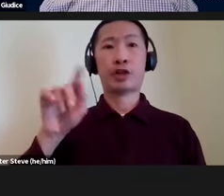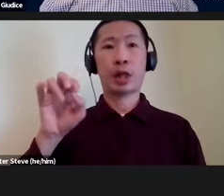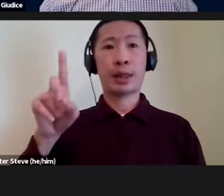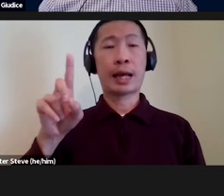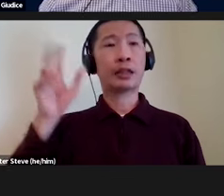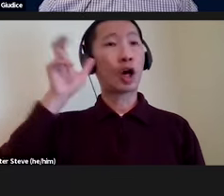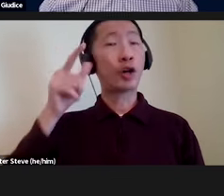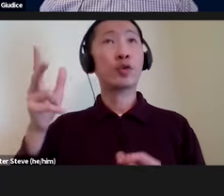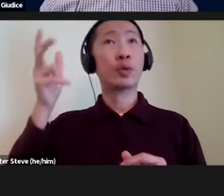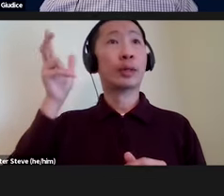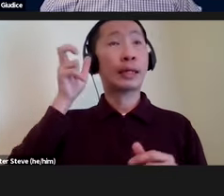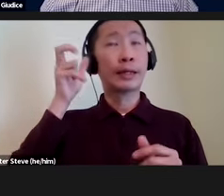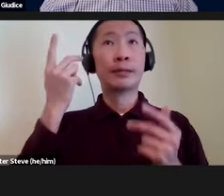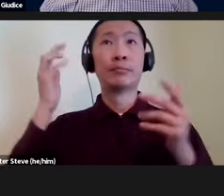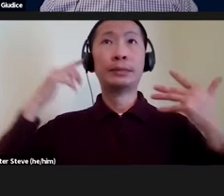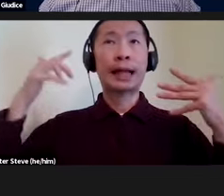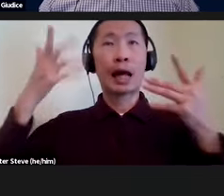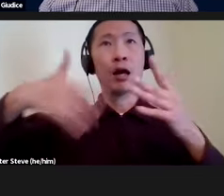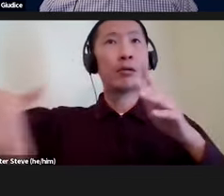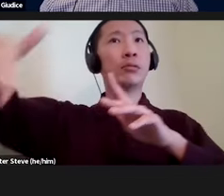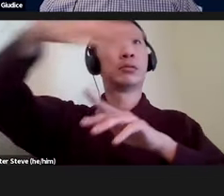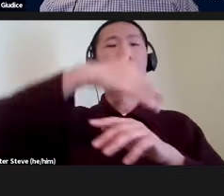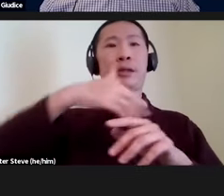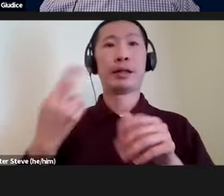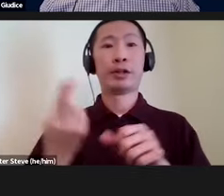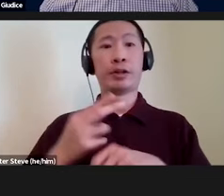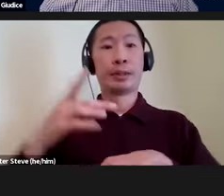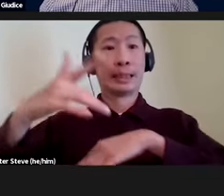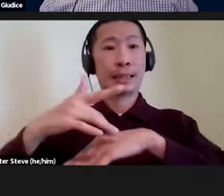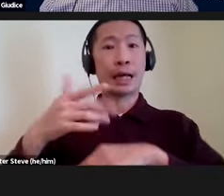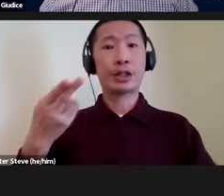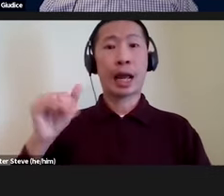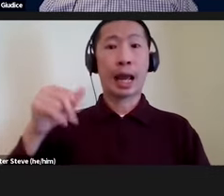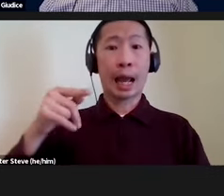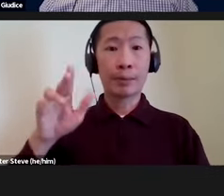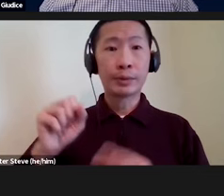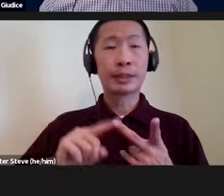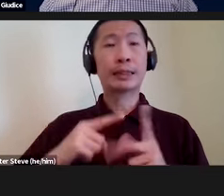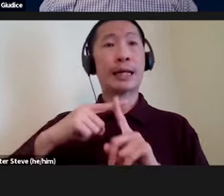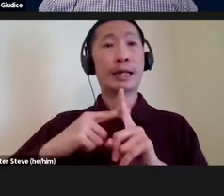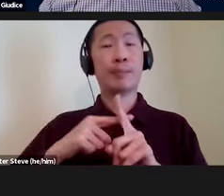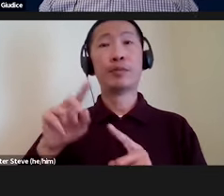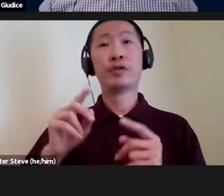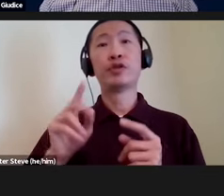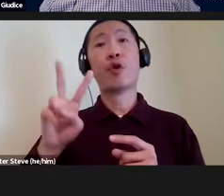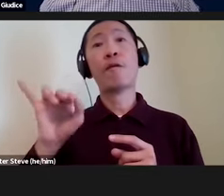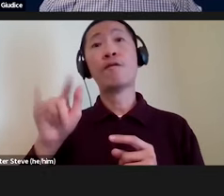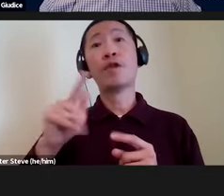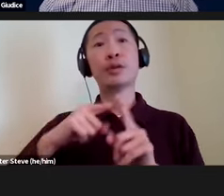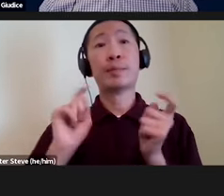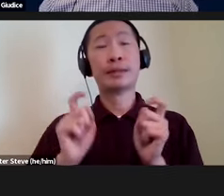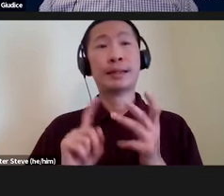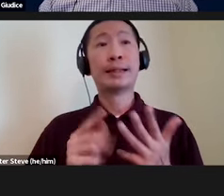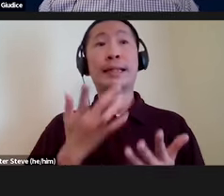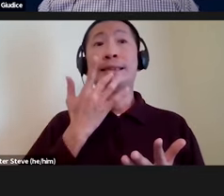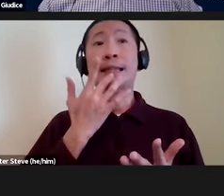is where you hear sound is coming from around you in 3D space. They're using touch and haptics. They're using temperature, virtual temperature changes. They're even using taste